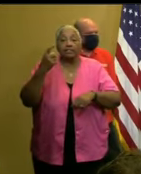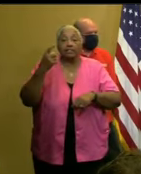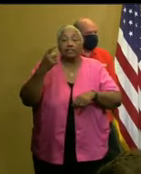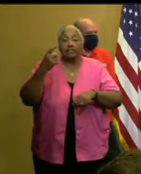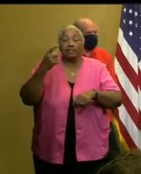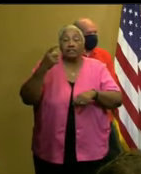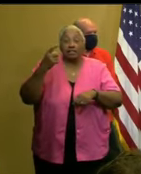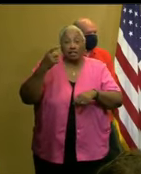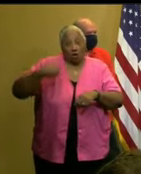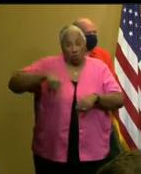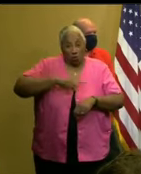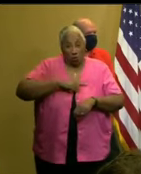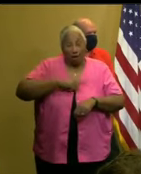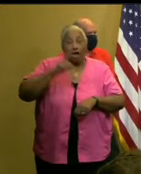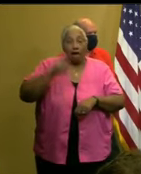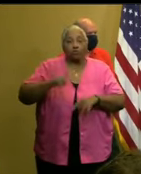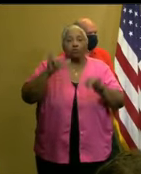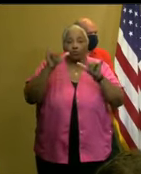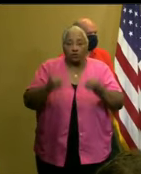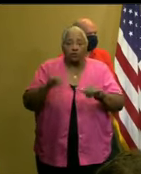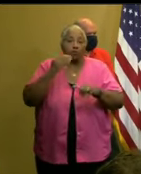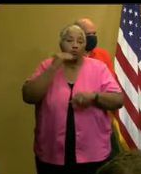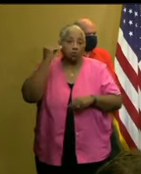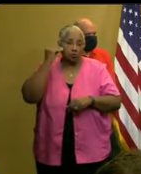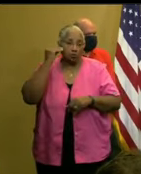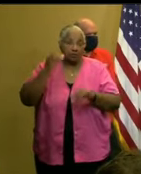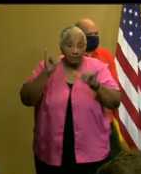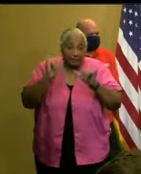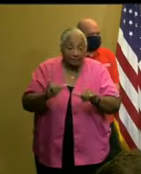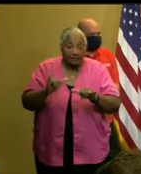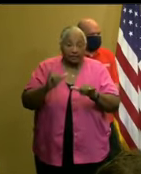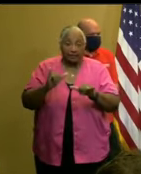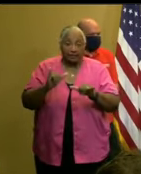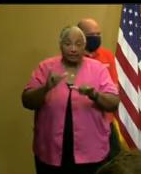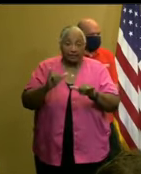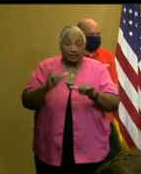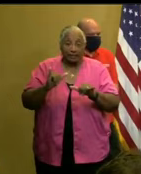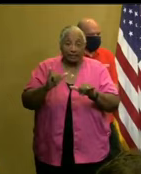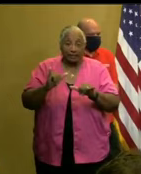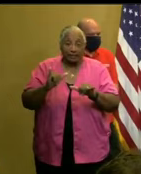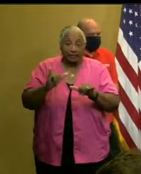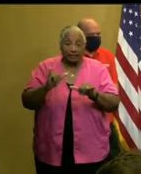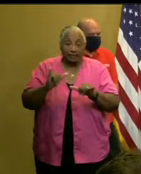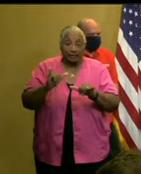in place, hunker down. It is vitally important.